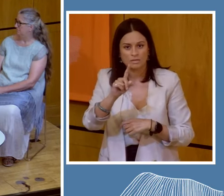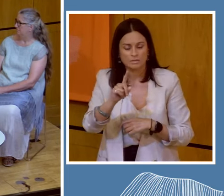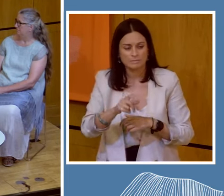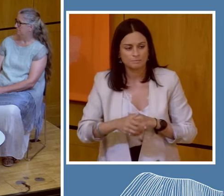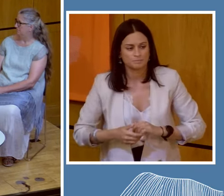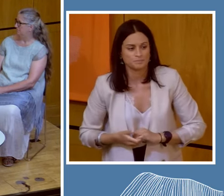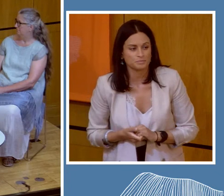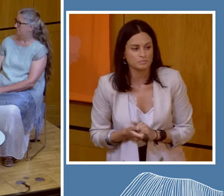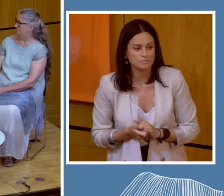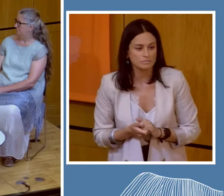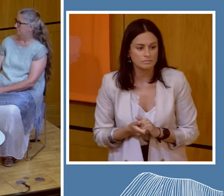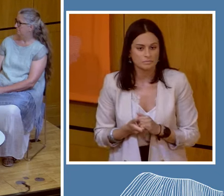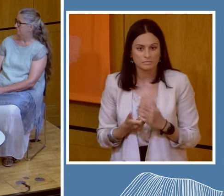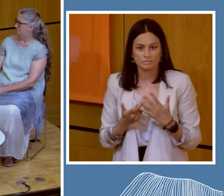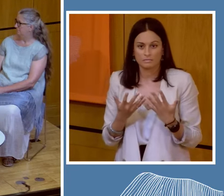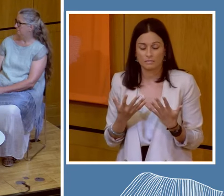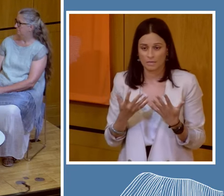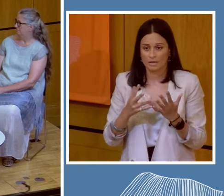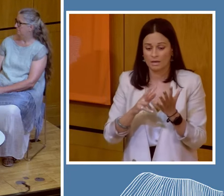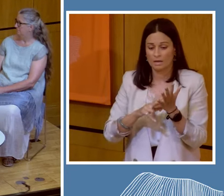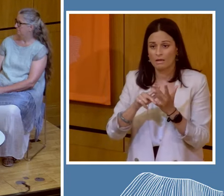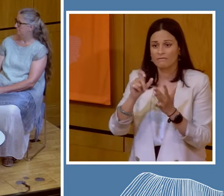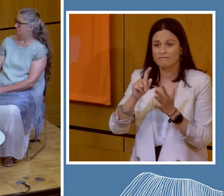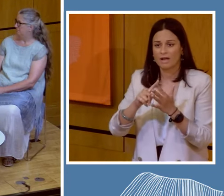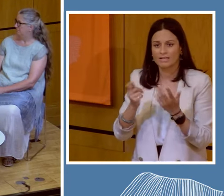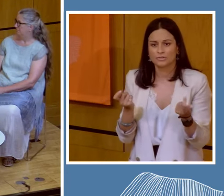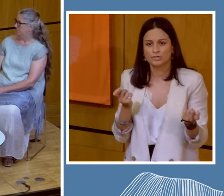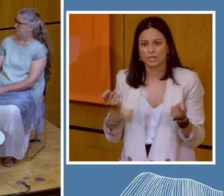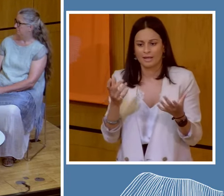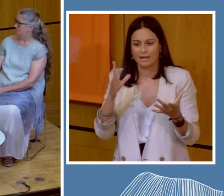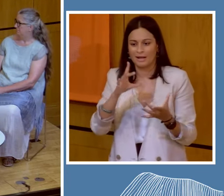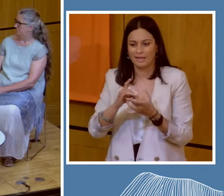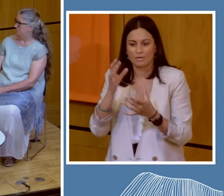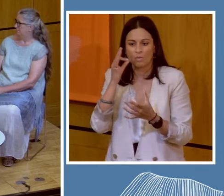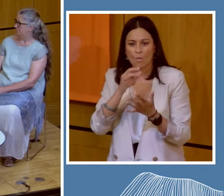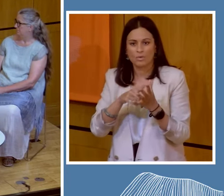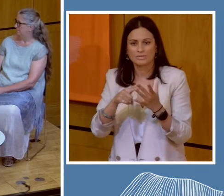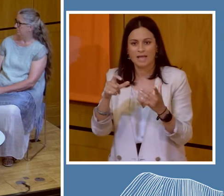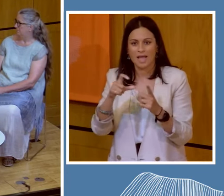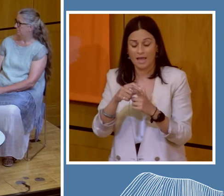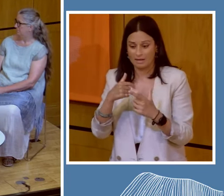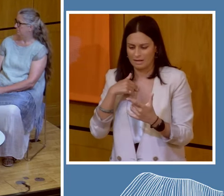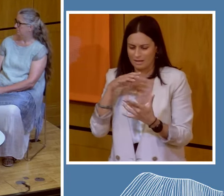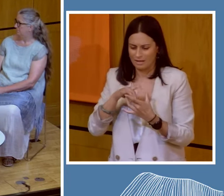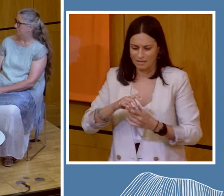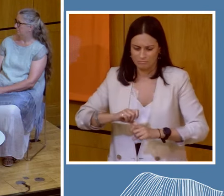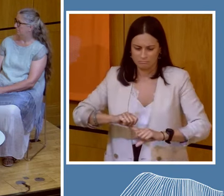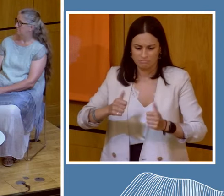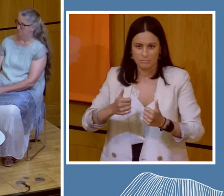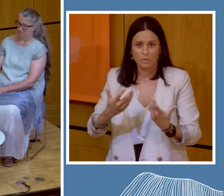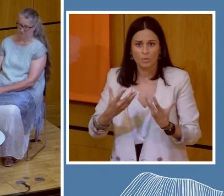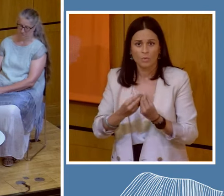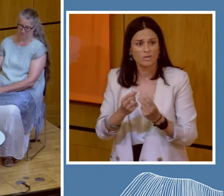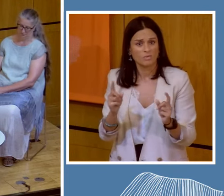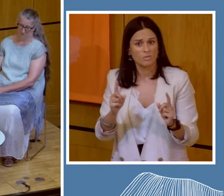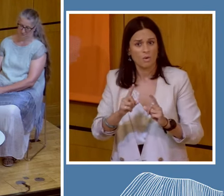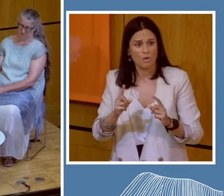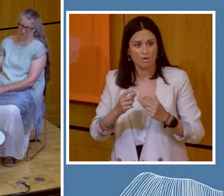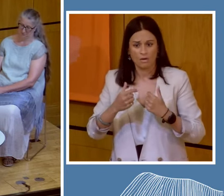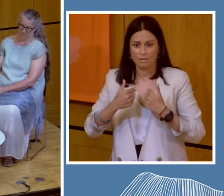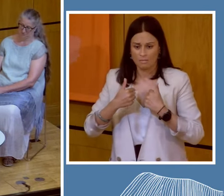as Vice Chair of WaterAid, which fits very well with my, you know, my